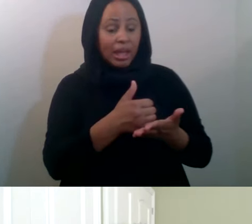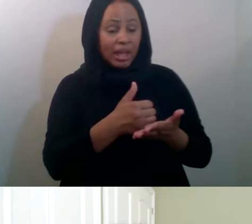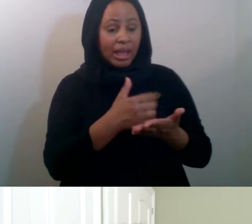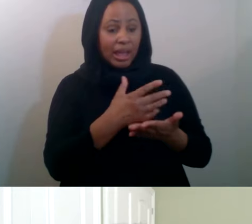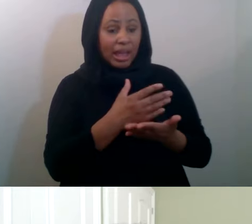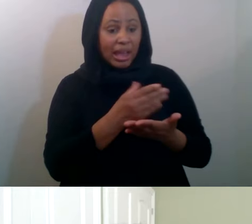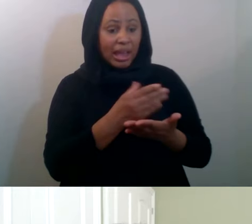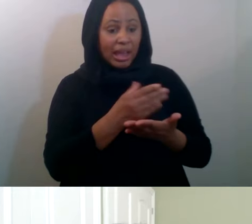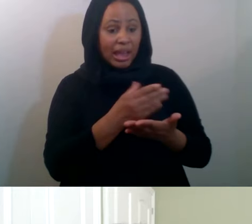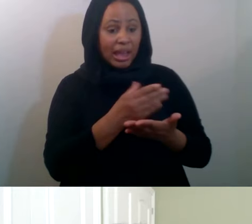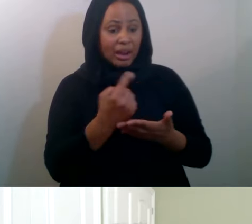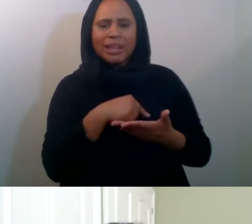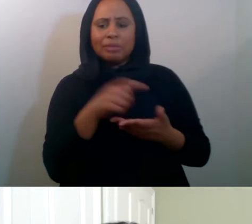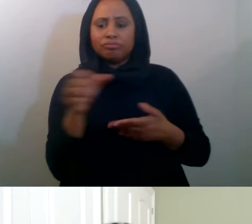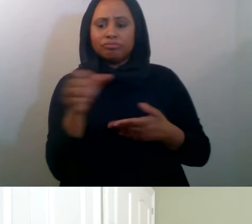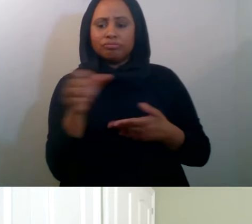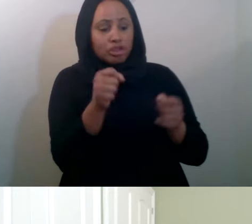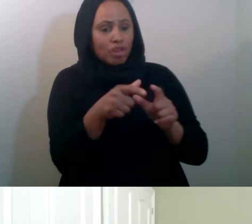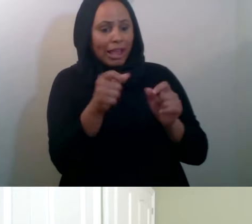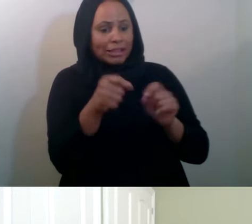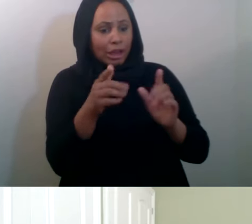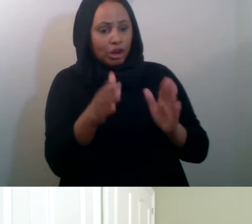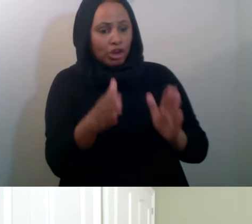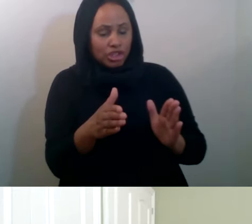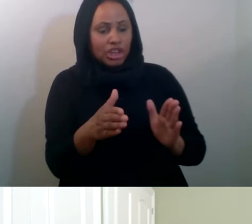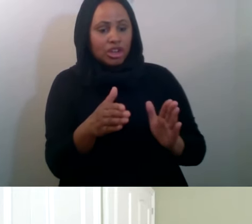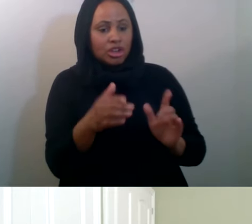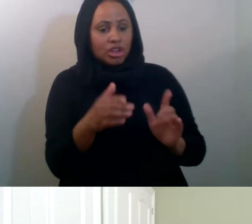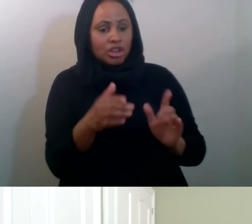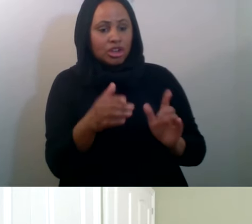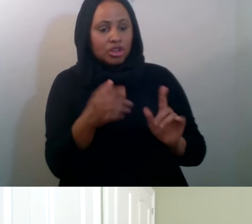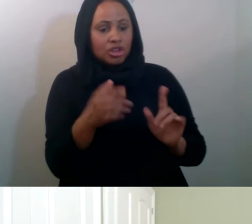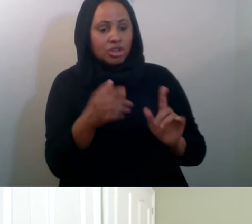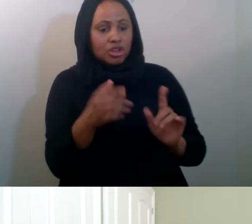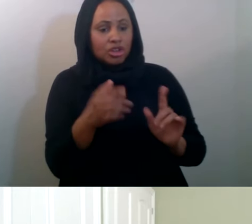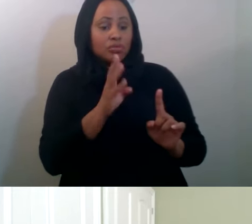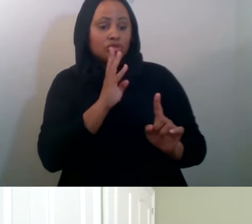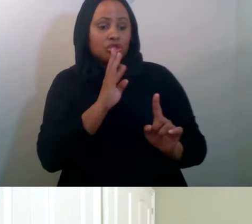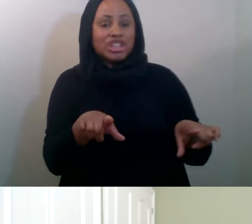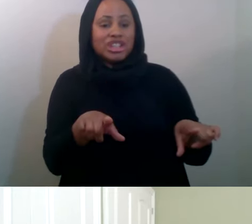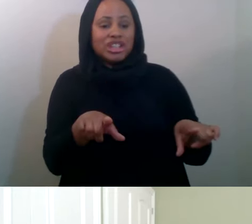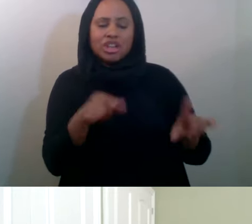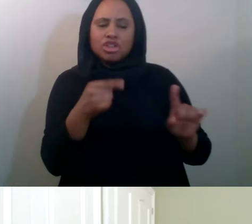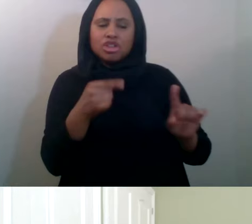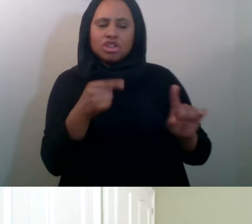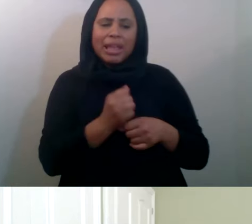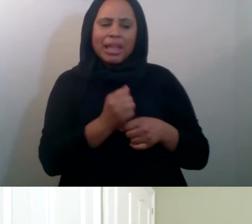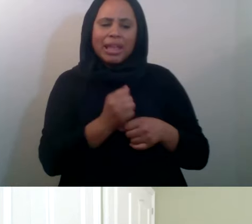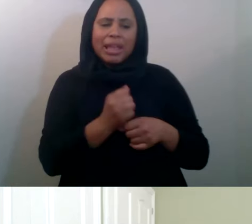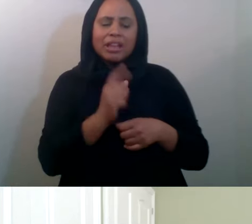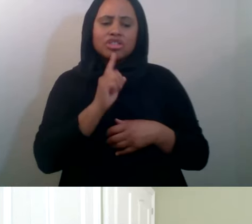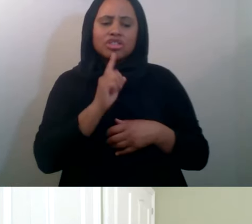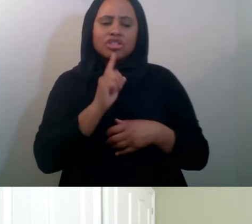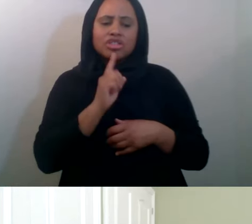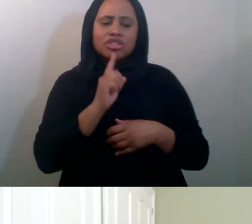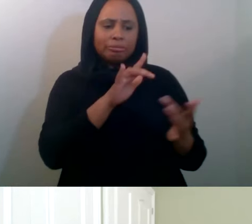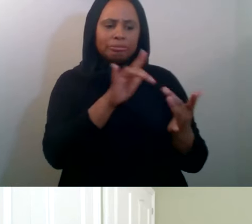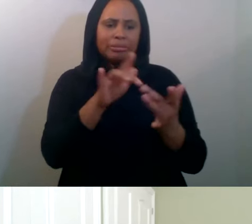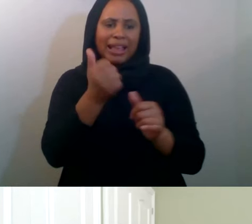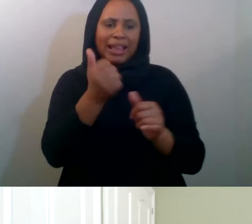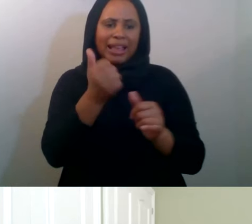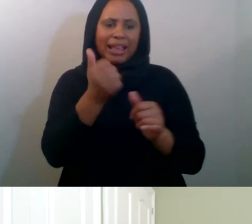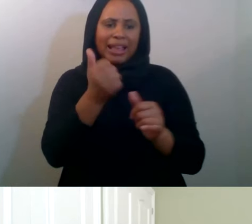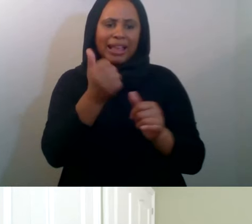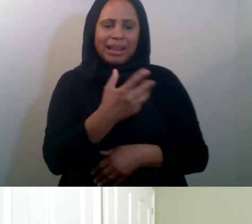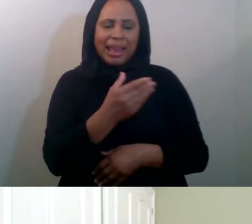translators, to the Rohingya Center, to, to the Syrian network, to everyone to make sure that we're grabbing everyone and we're